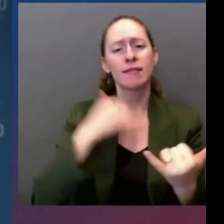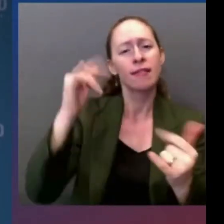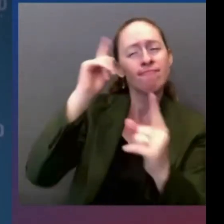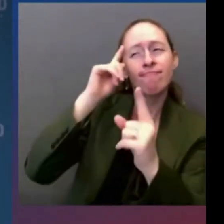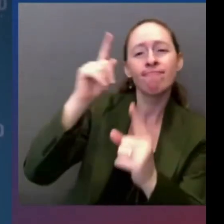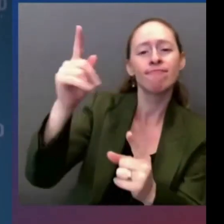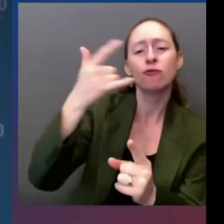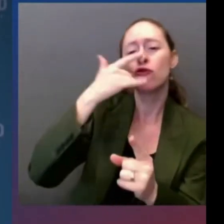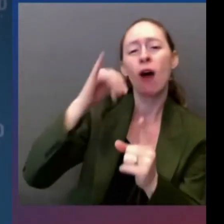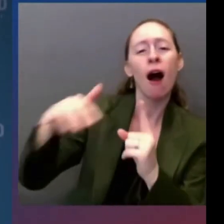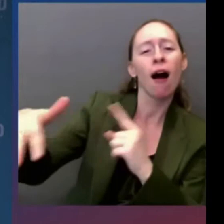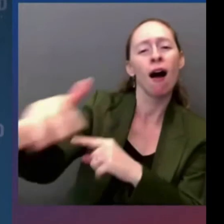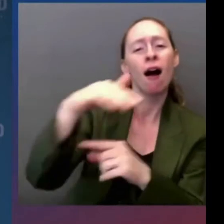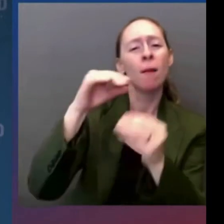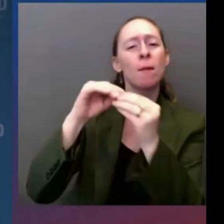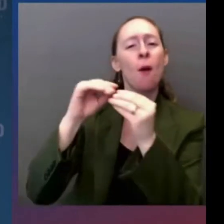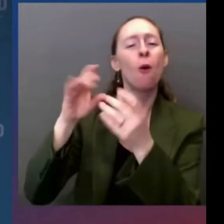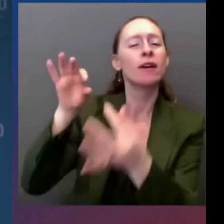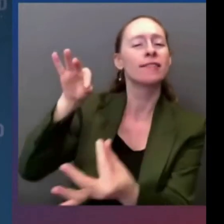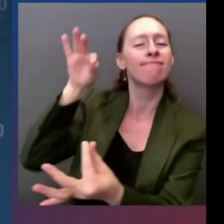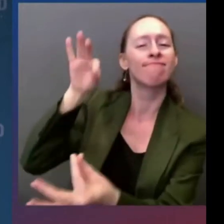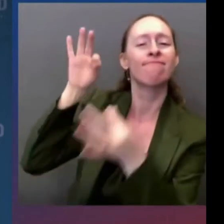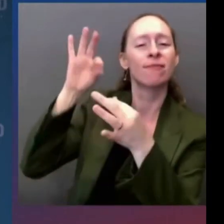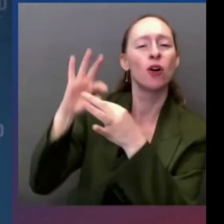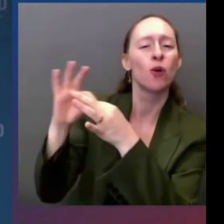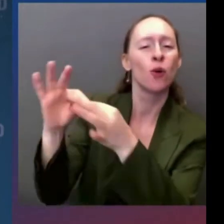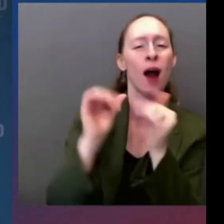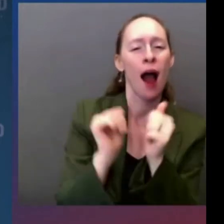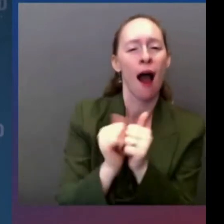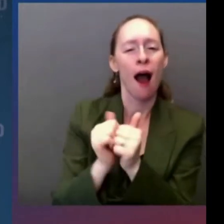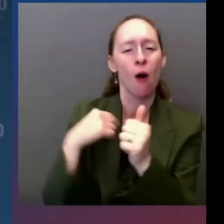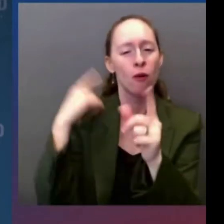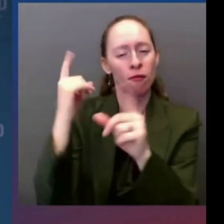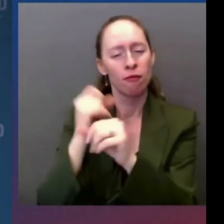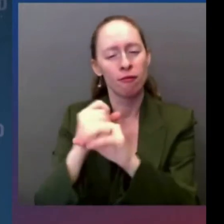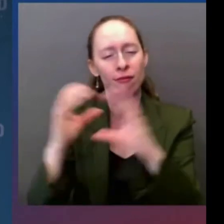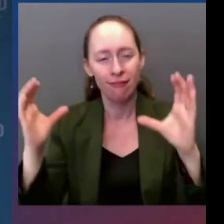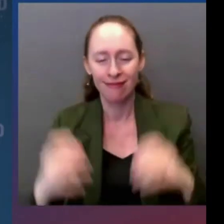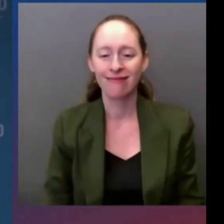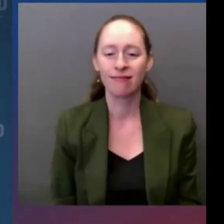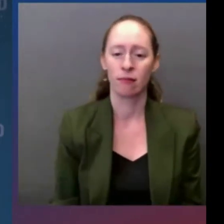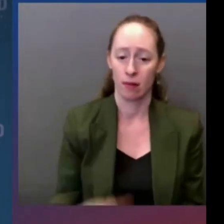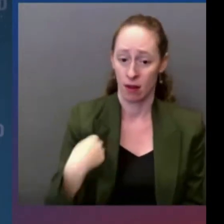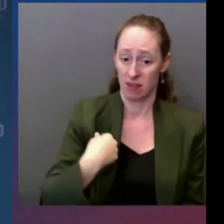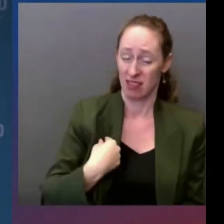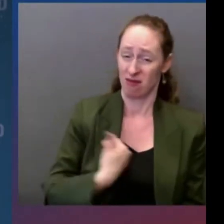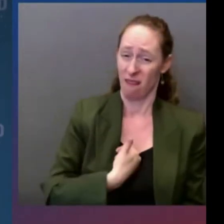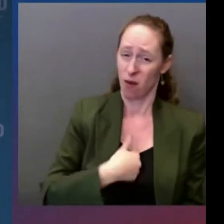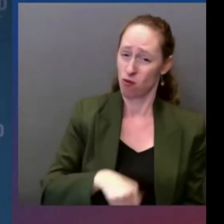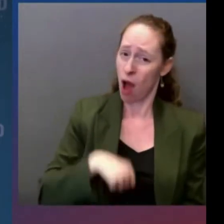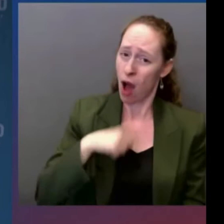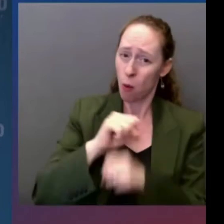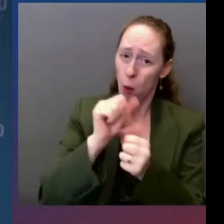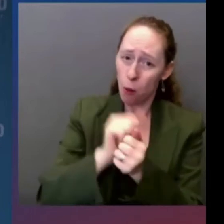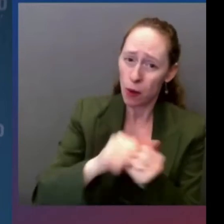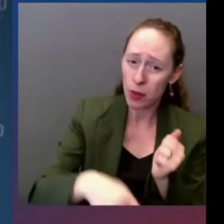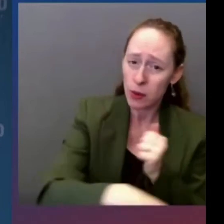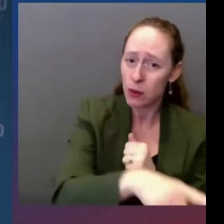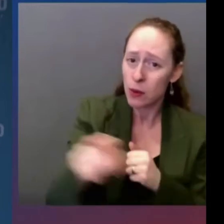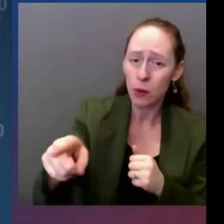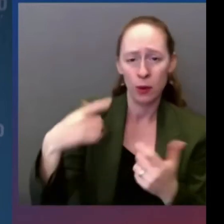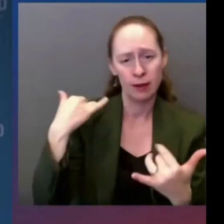world, a country that we can all be proud of. And it's an honor to be in partnership with an administration who really